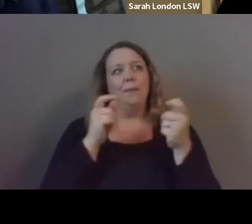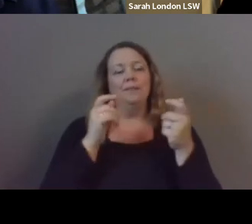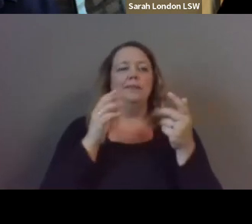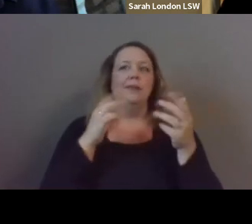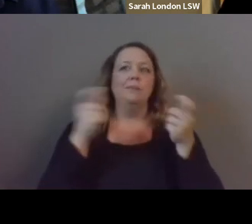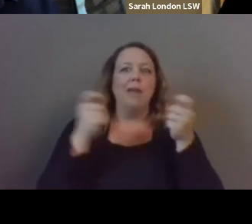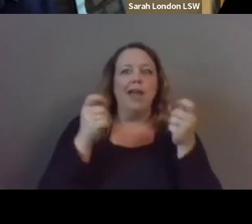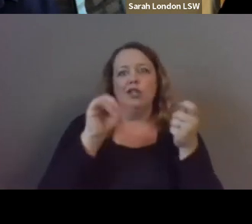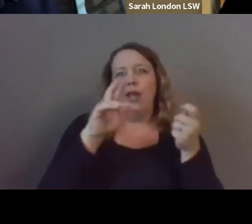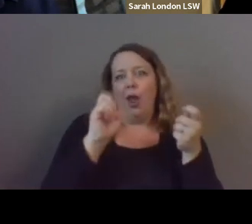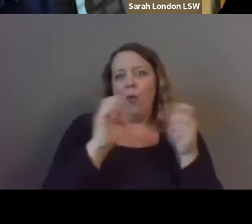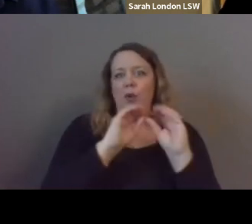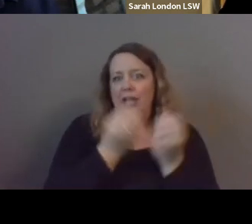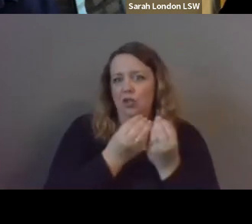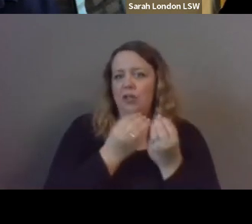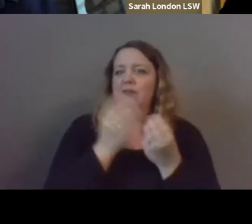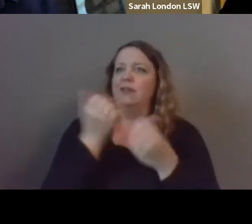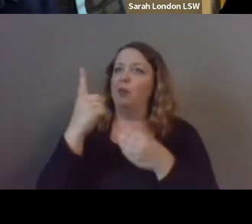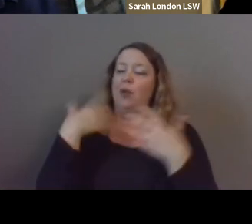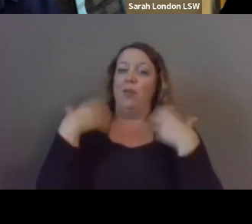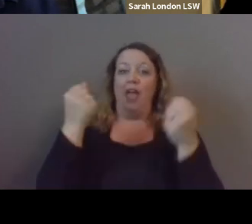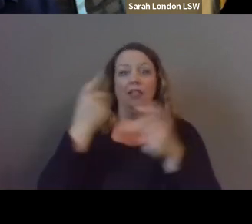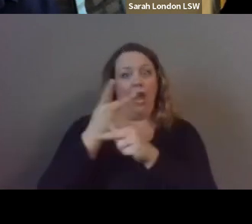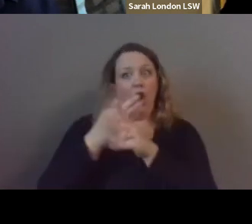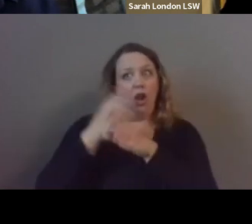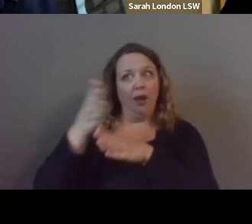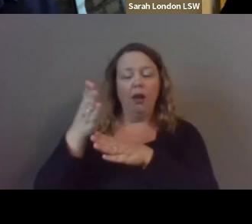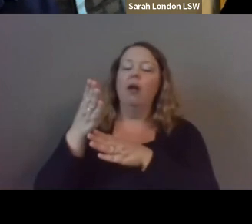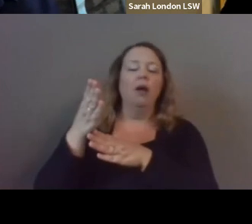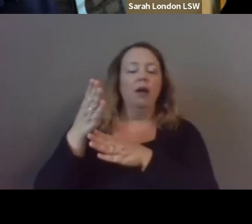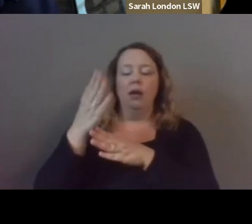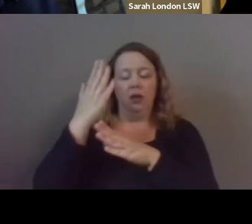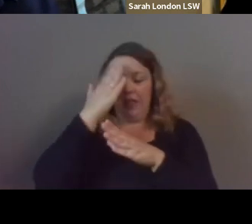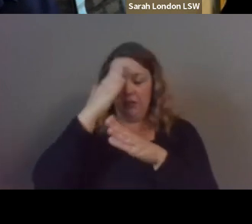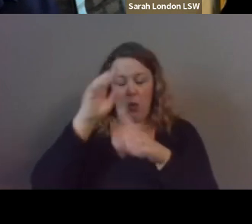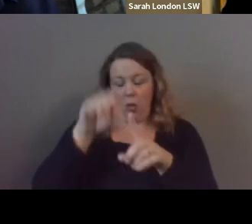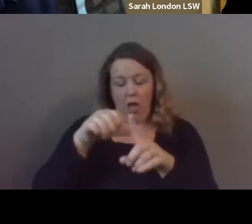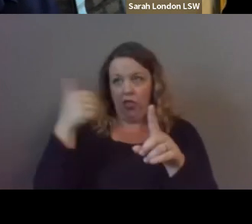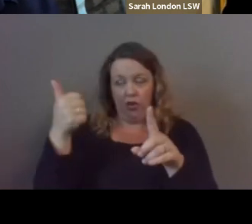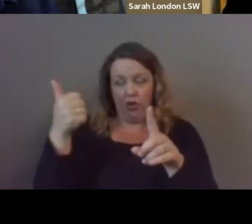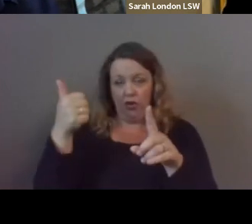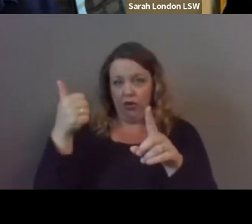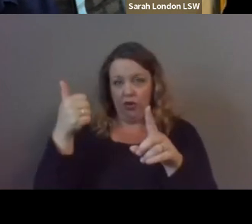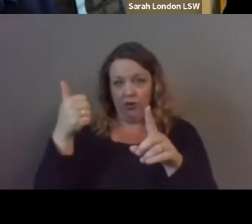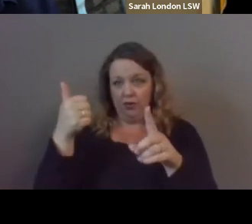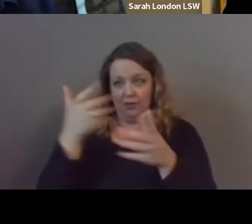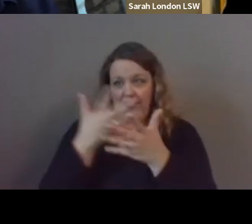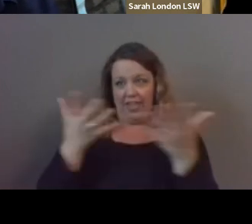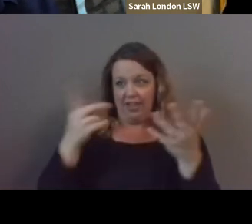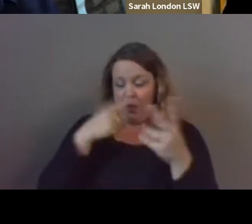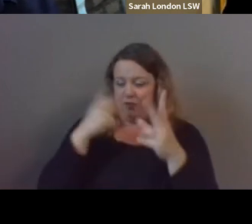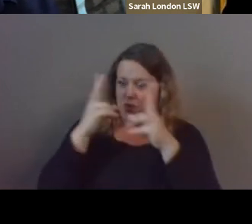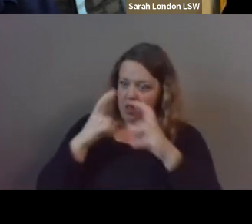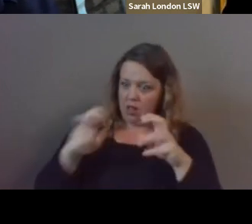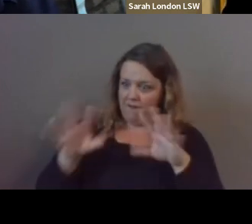and and anybody in health care knows that's that's a whole another web that you have to dig through to really